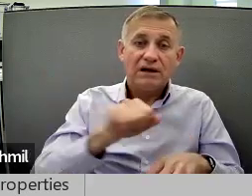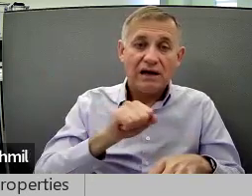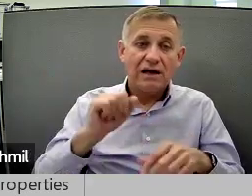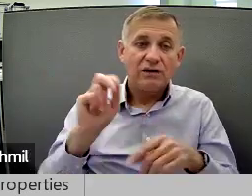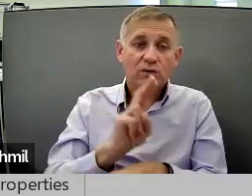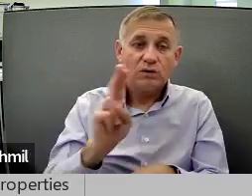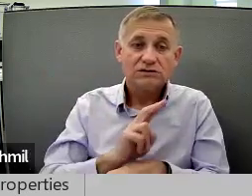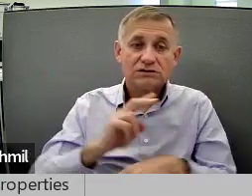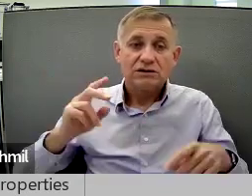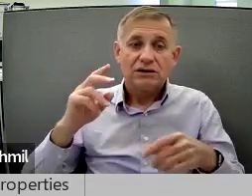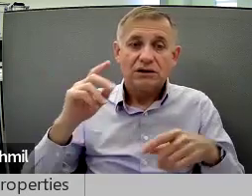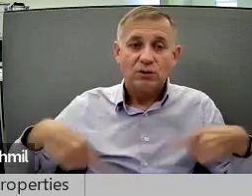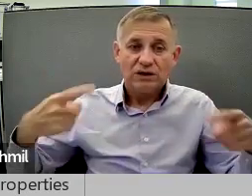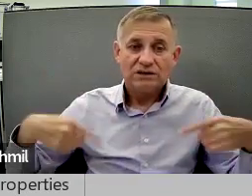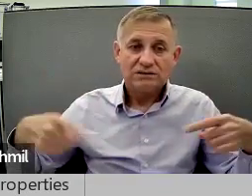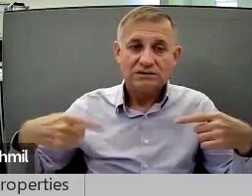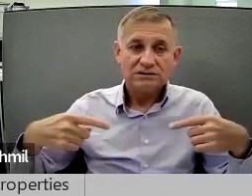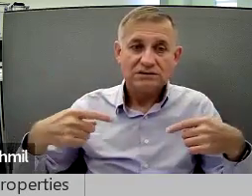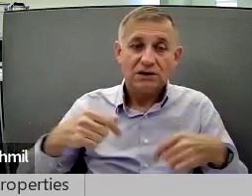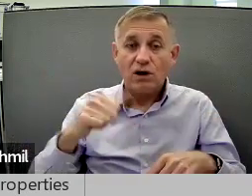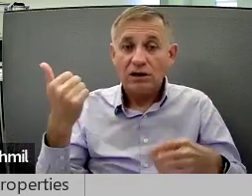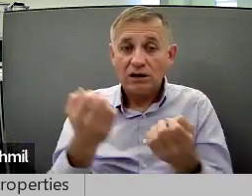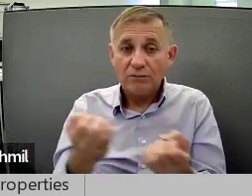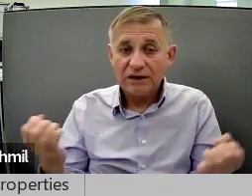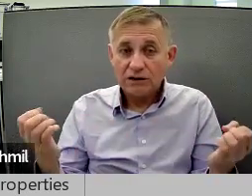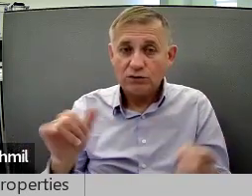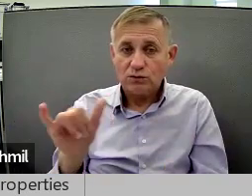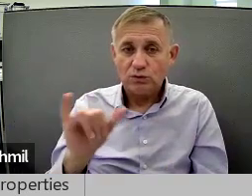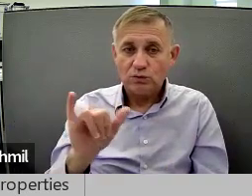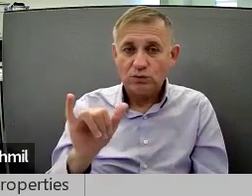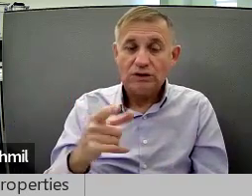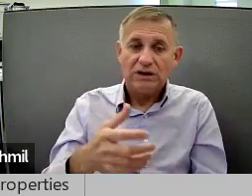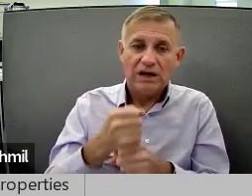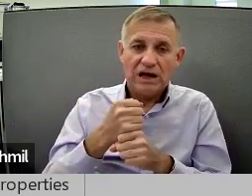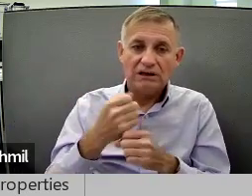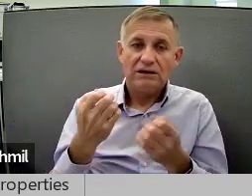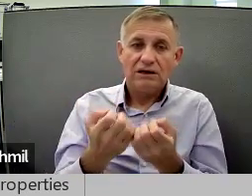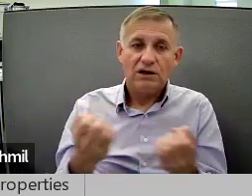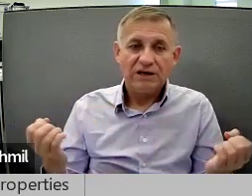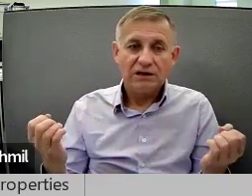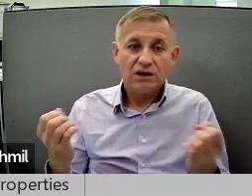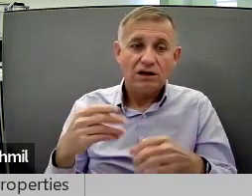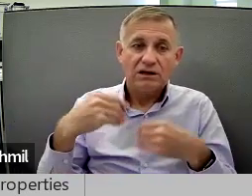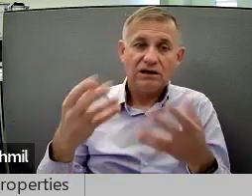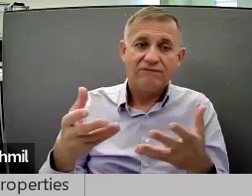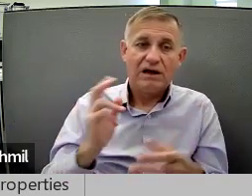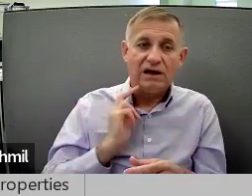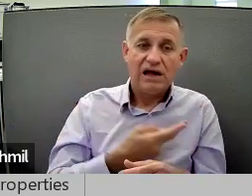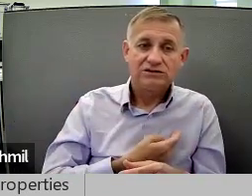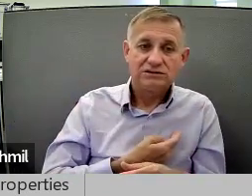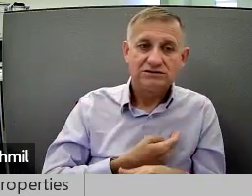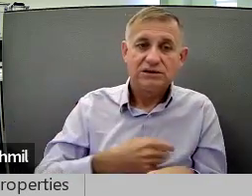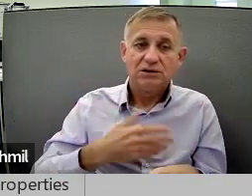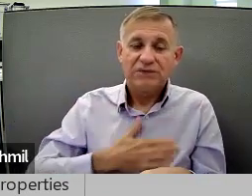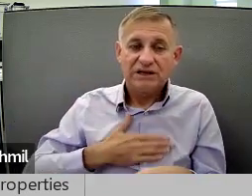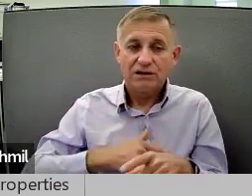We take used wheelchairs and other equipment, too. To get equipment or to